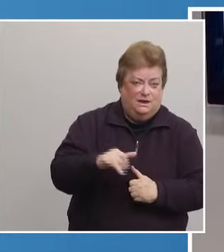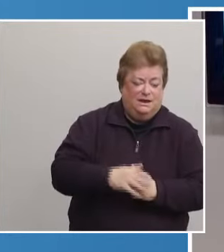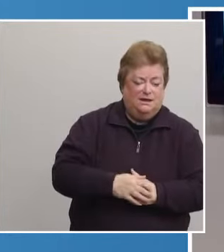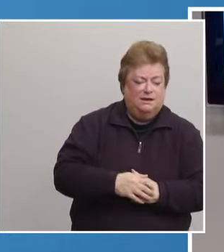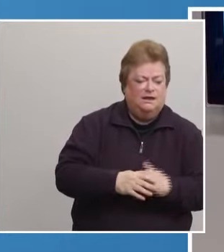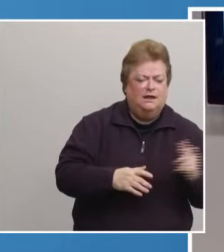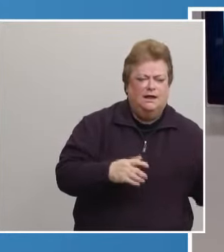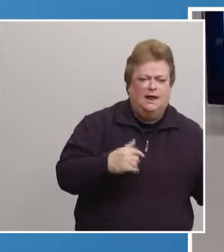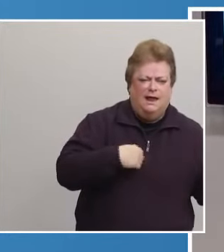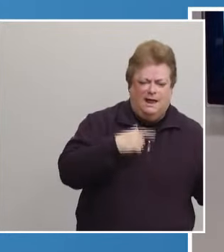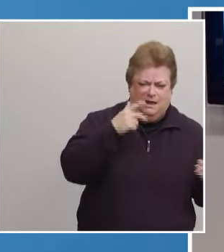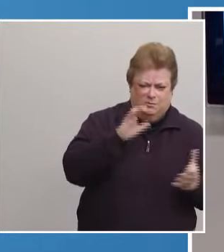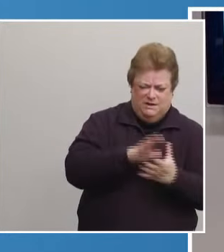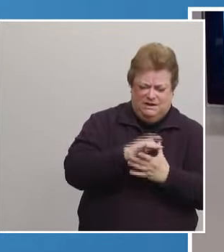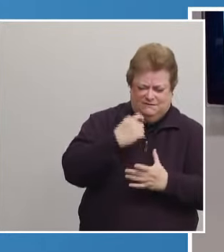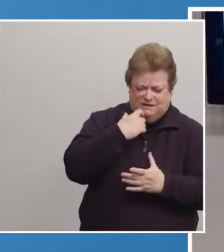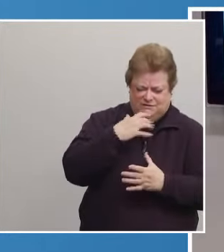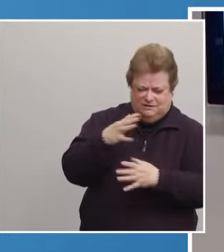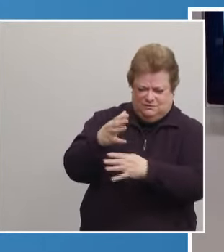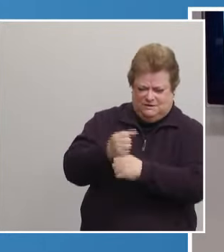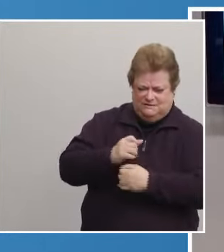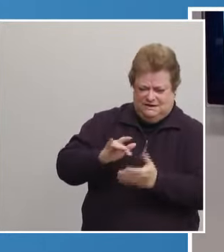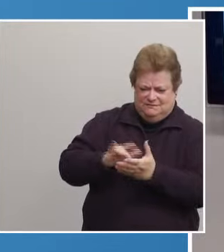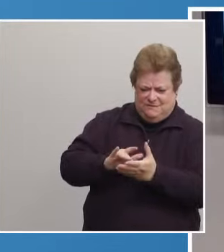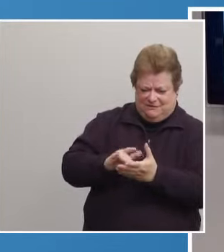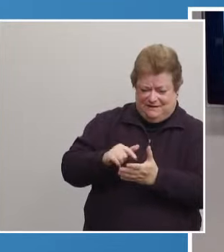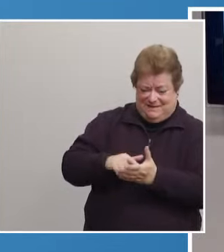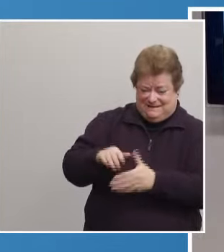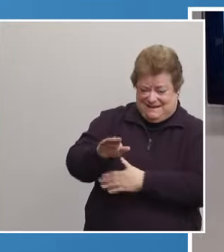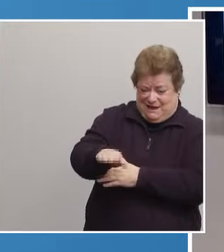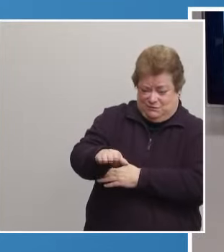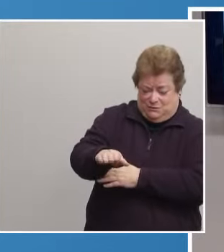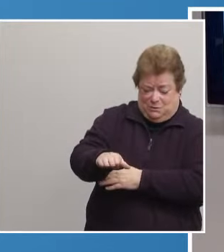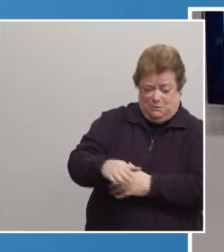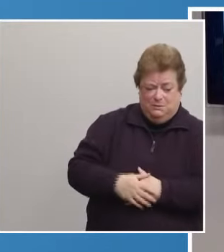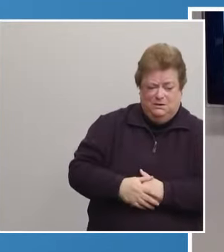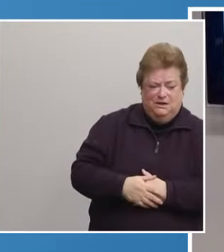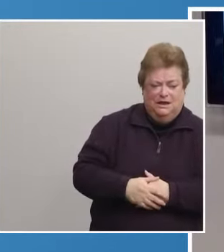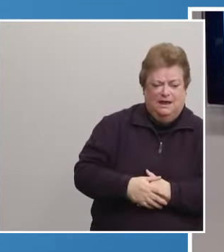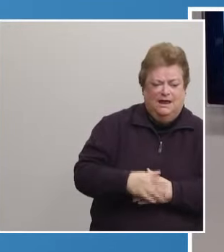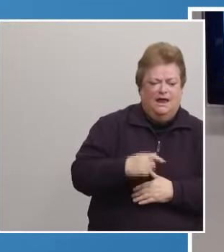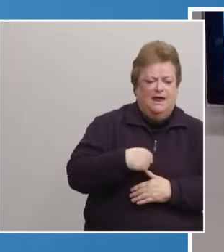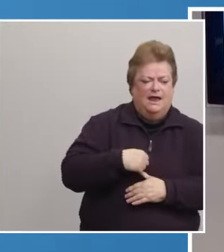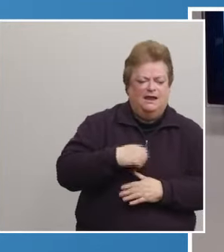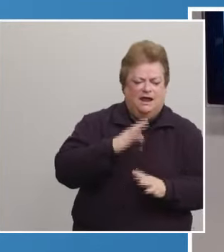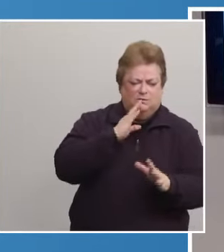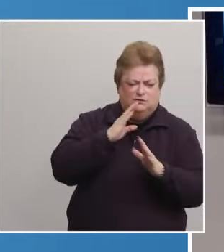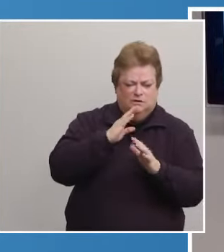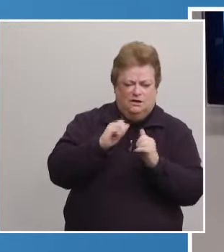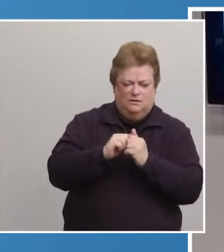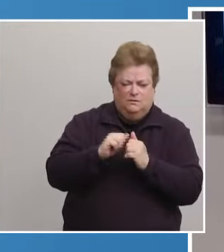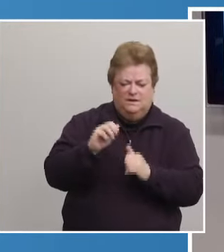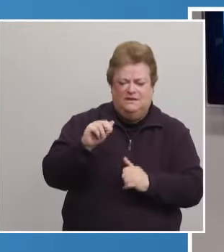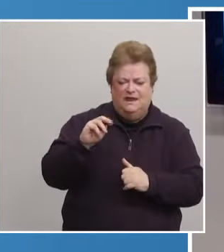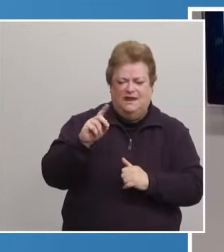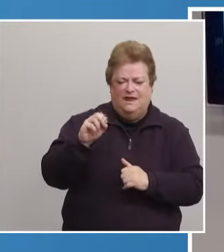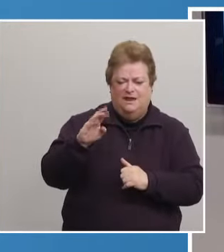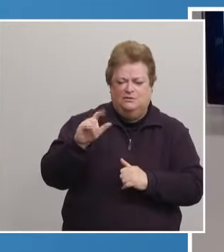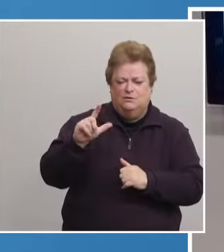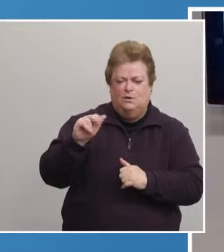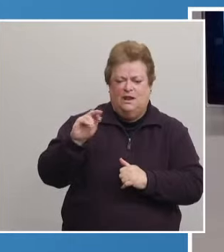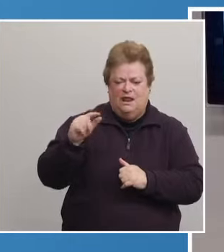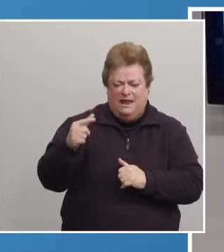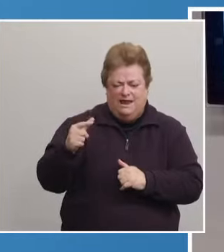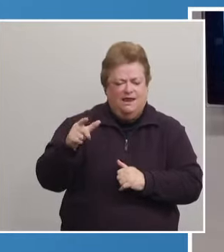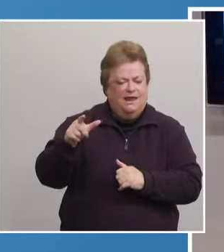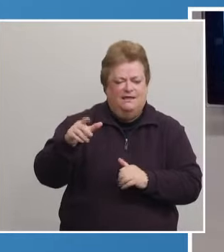received their doses afternoon today, and I was talking with Angie Ling, and they're still not